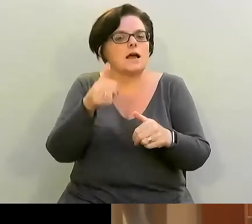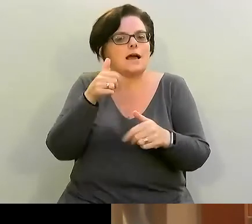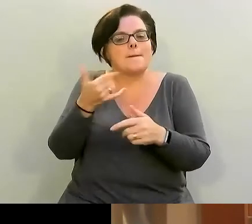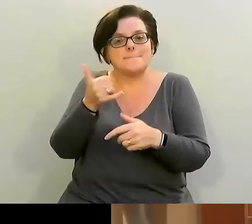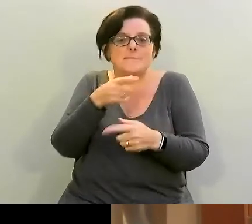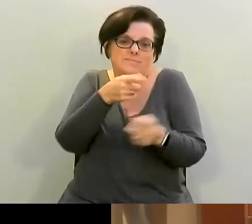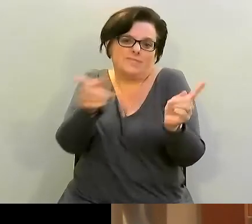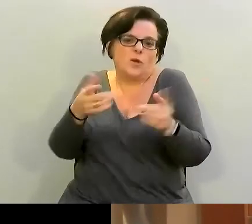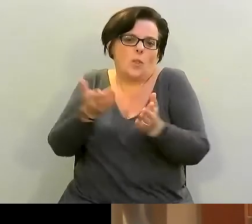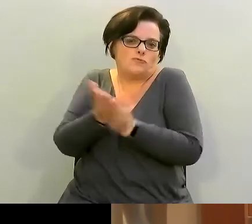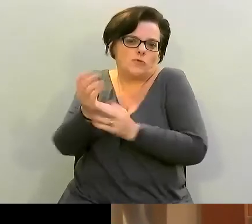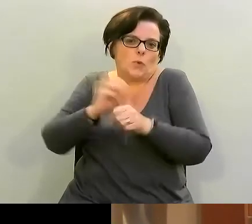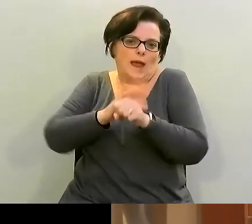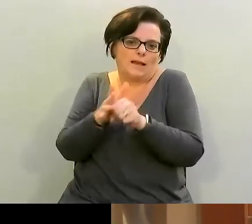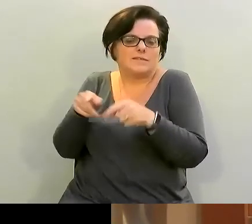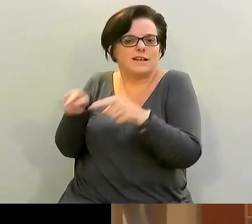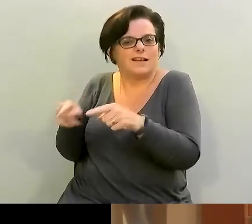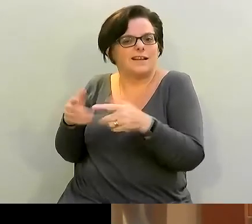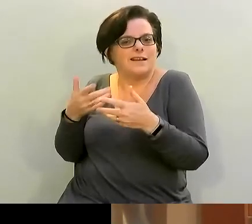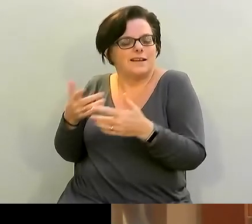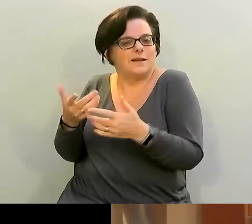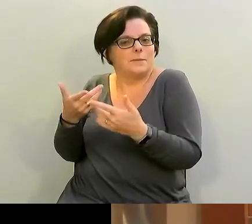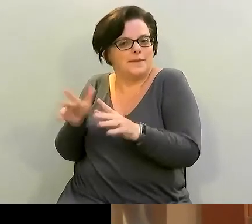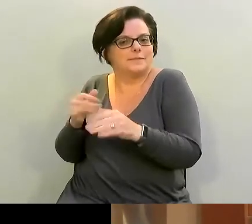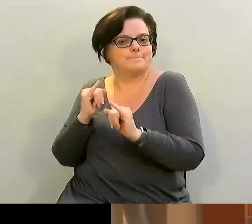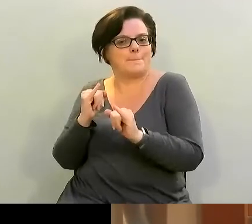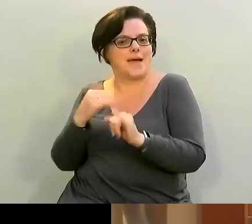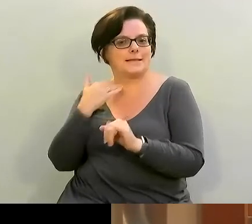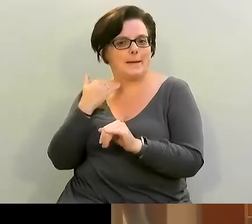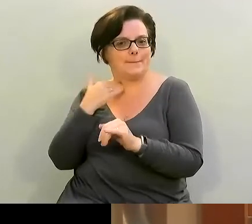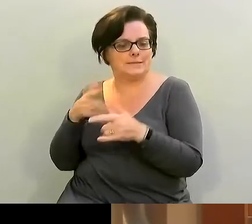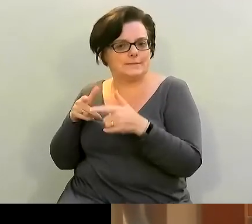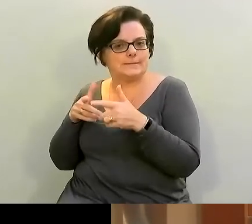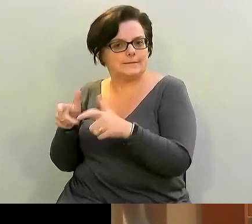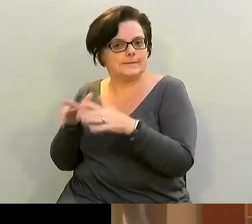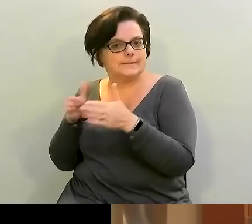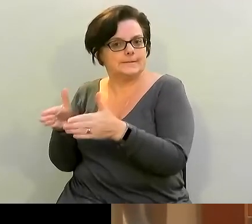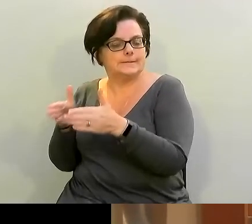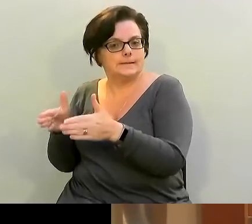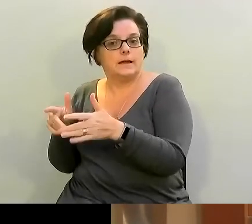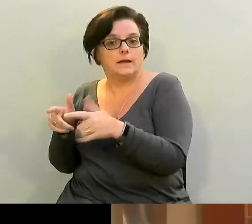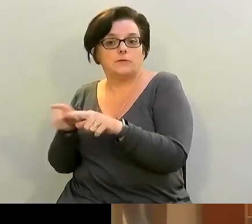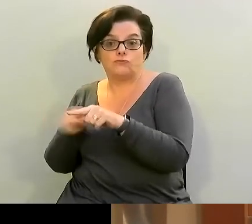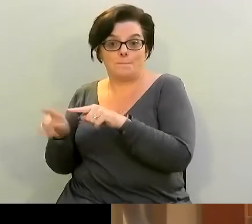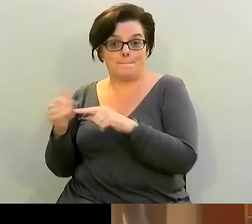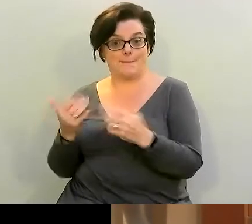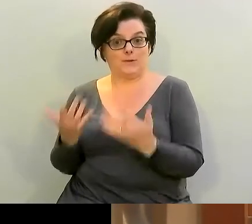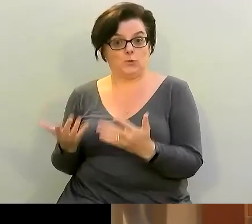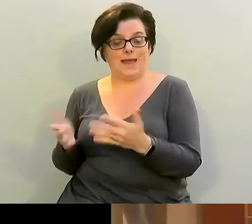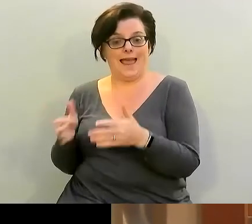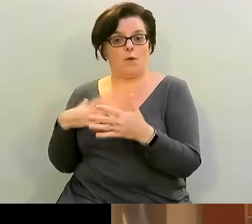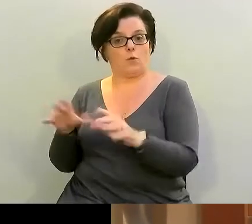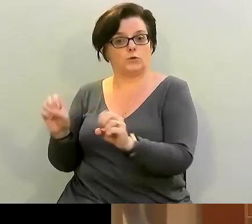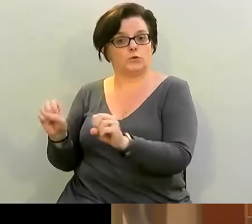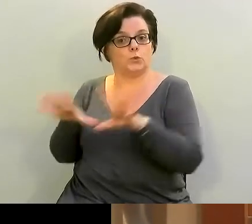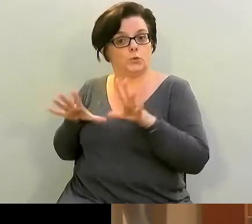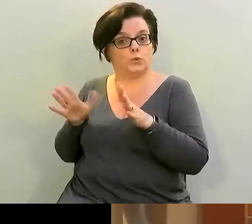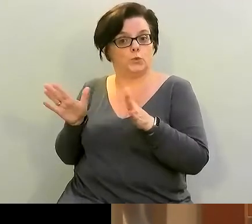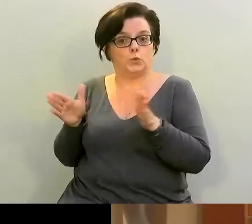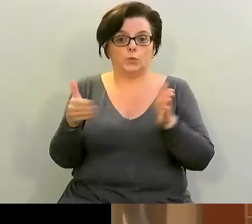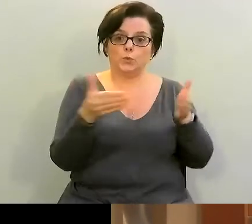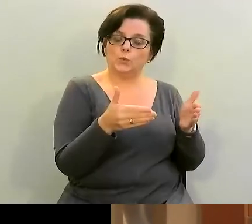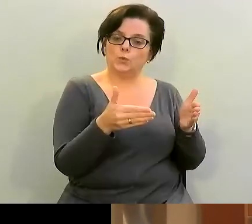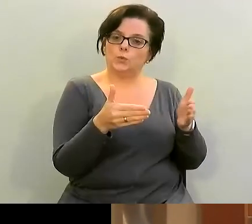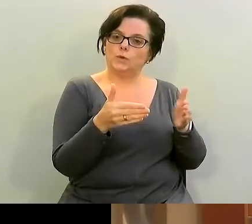everyone has over the pandemic if you've picked up some habits that you want to let go of maybe today is a chance to think well what can i reset